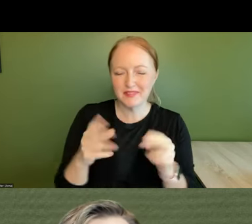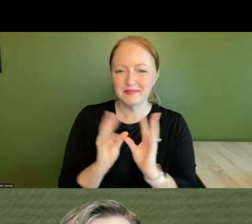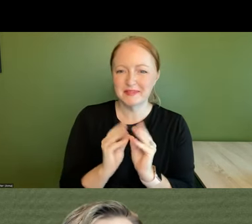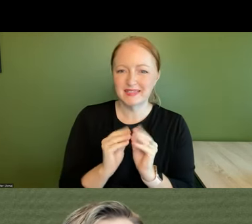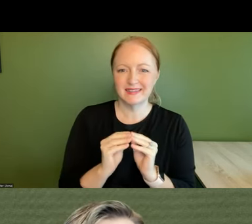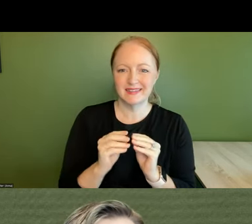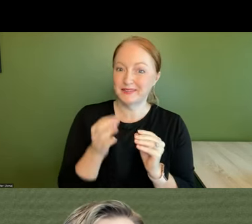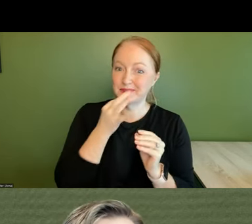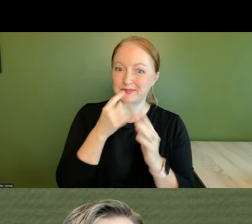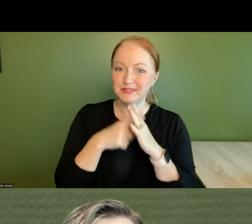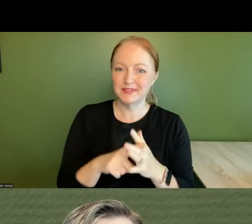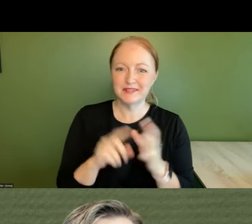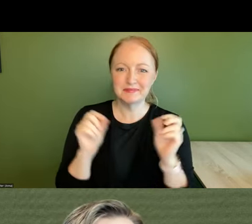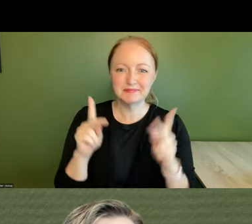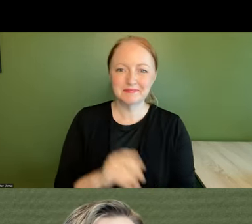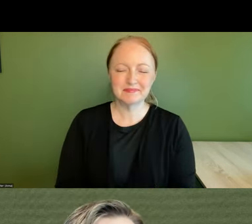we'll get started